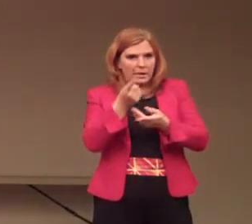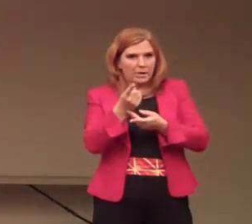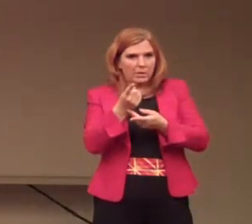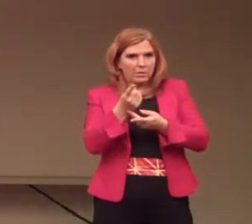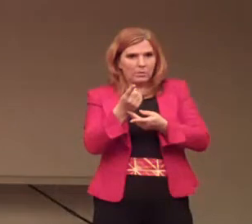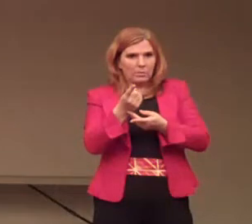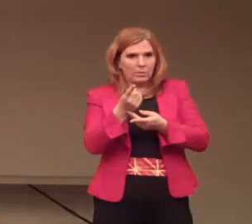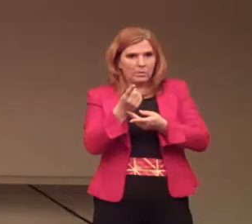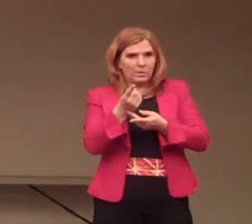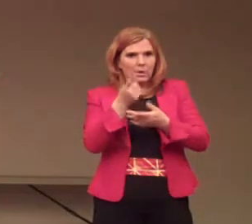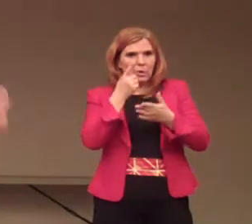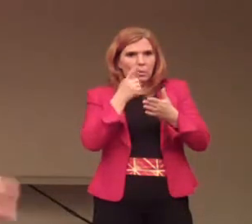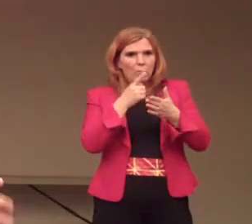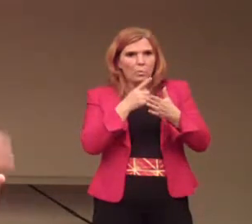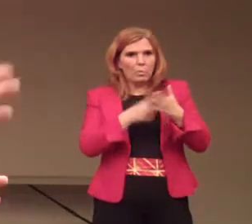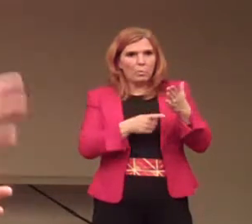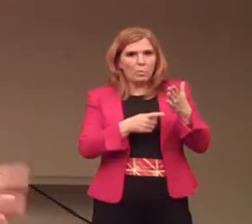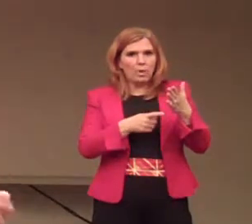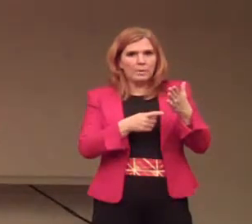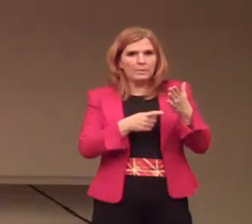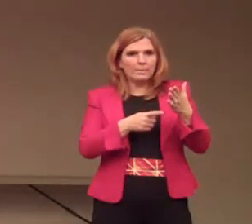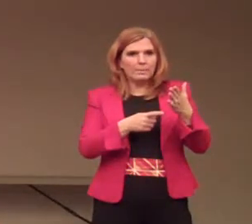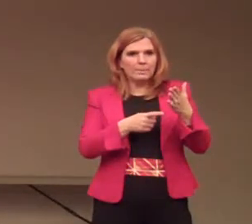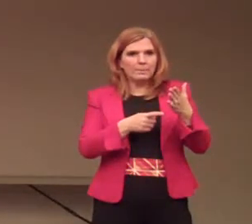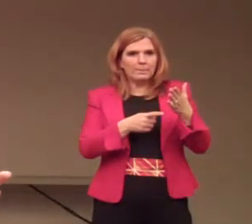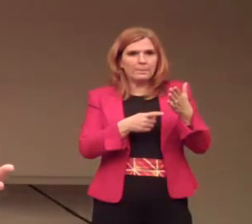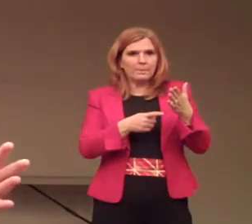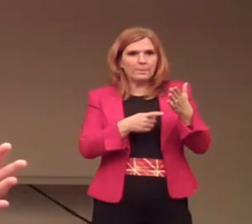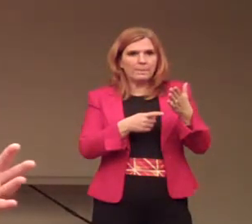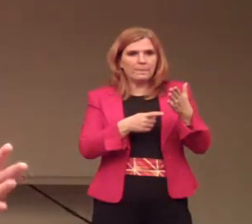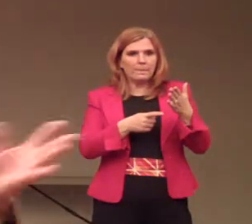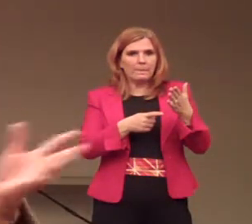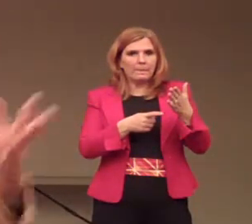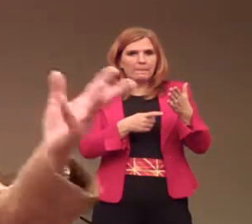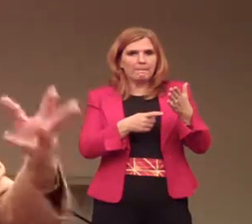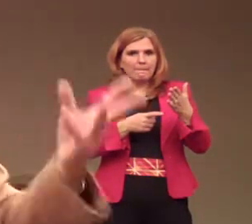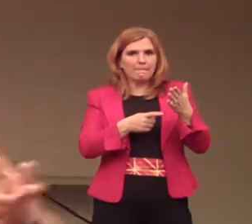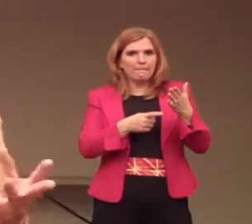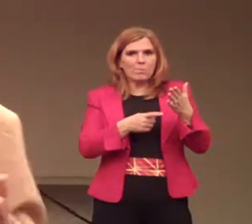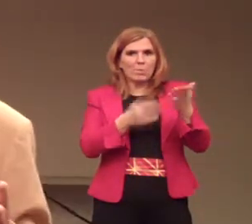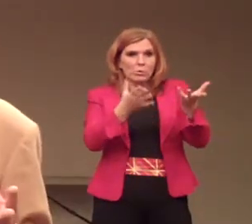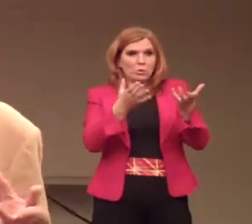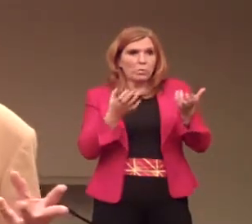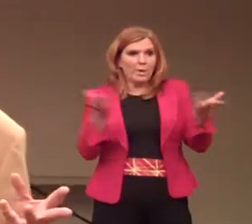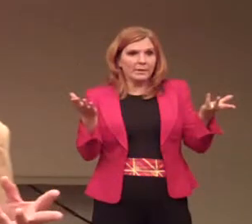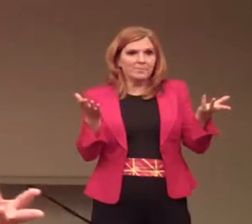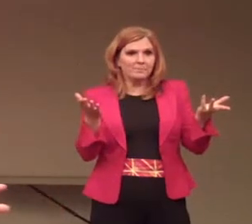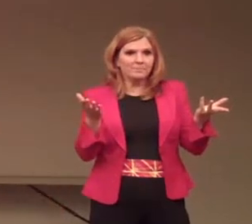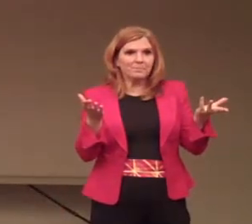what you wanted.